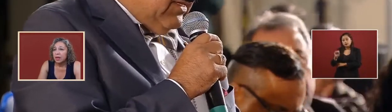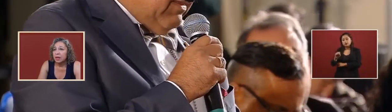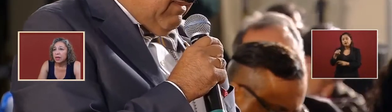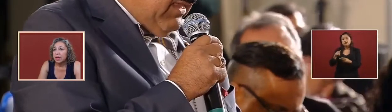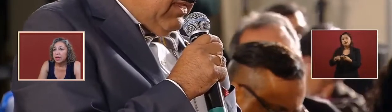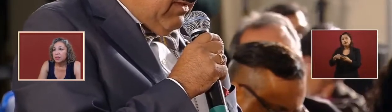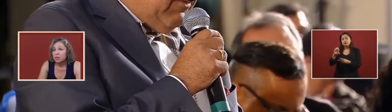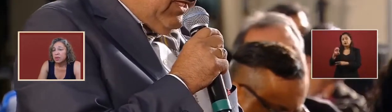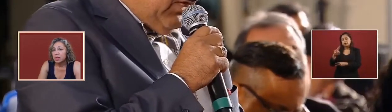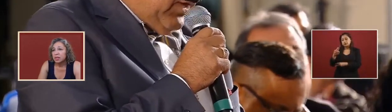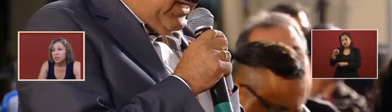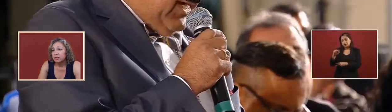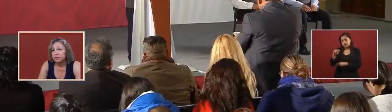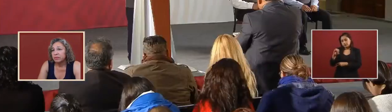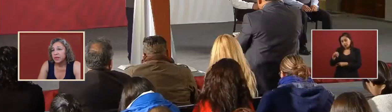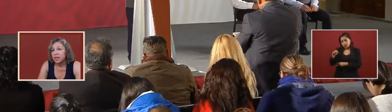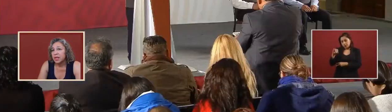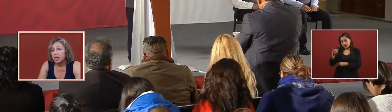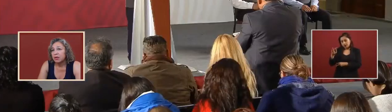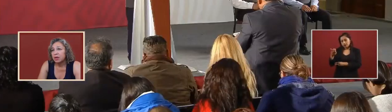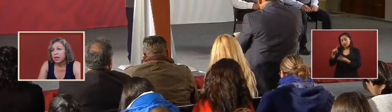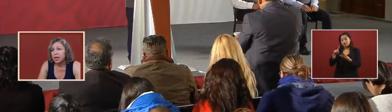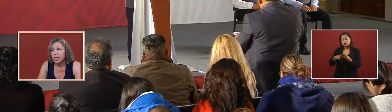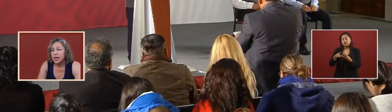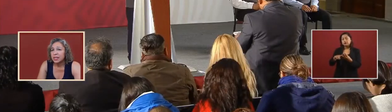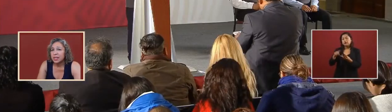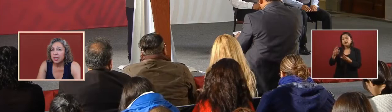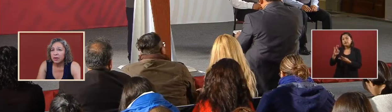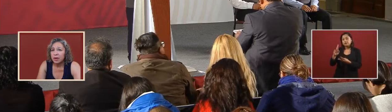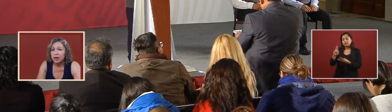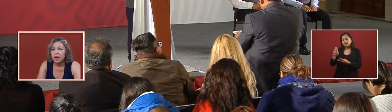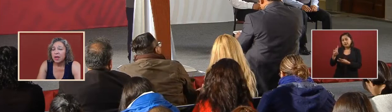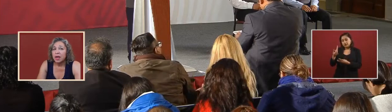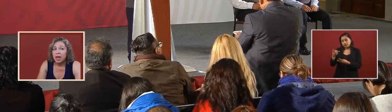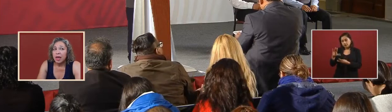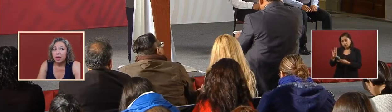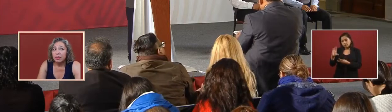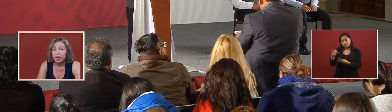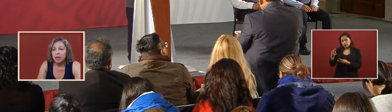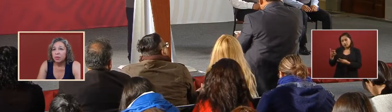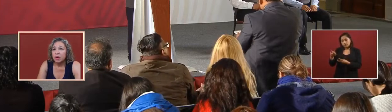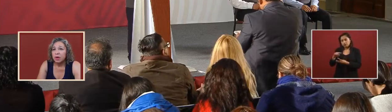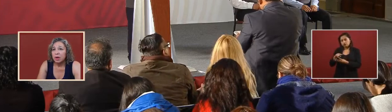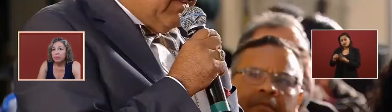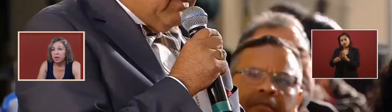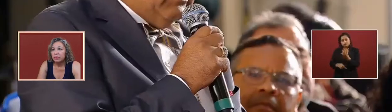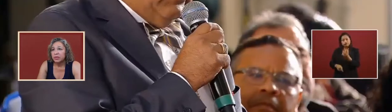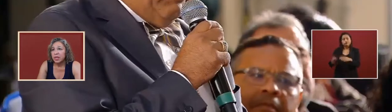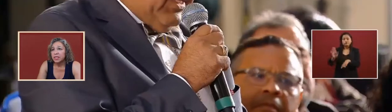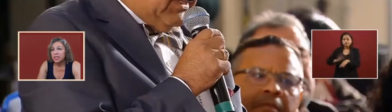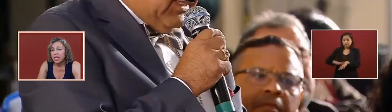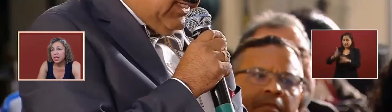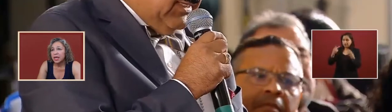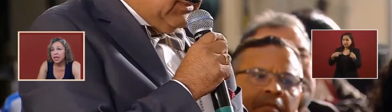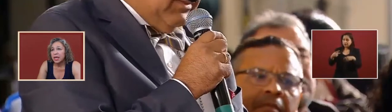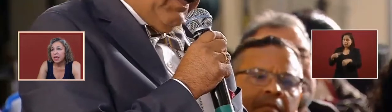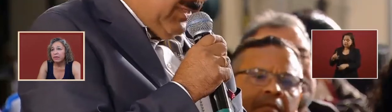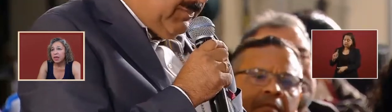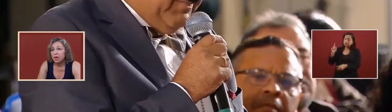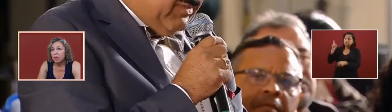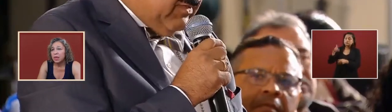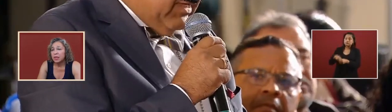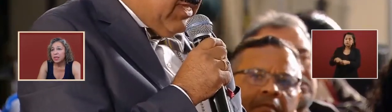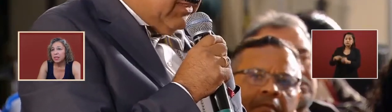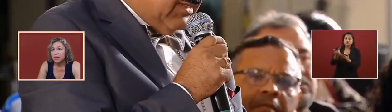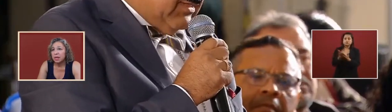and ernesto martens that were involved in selling and